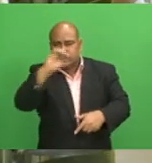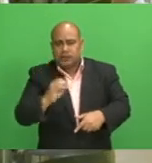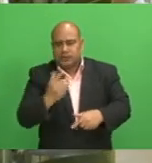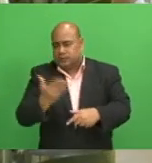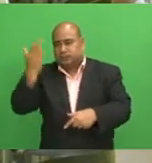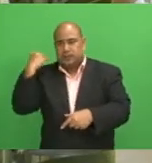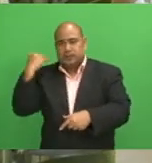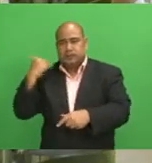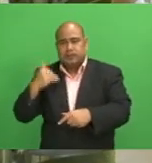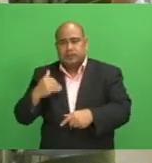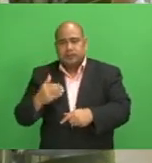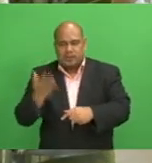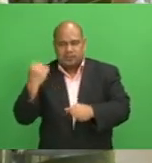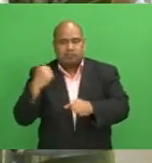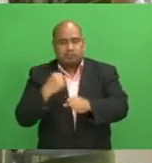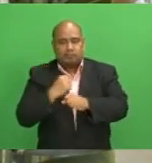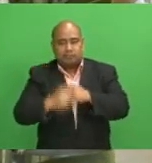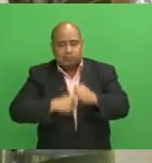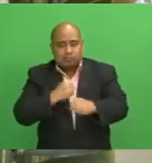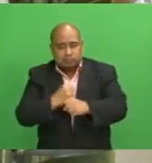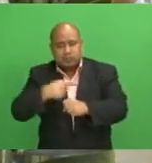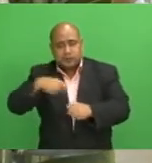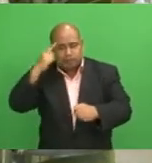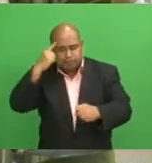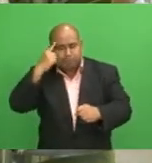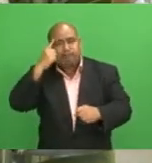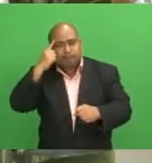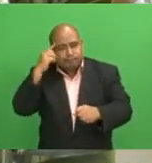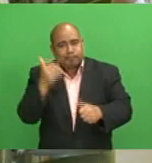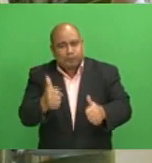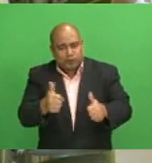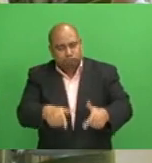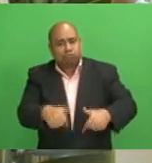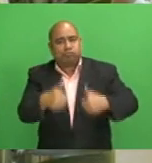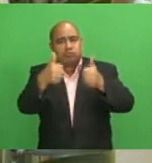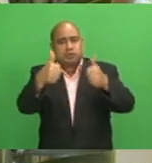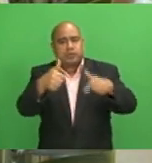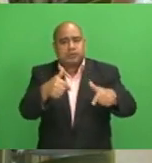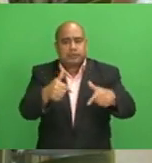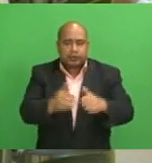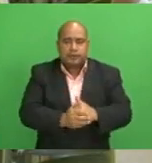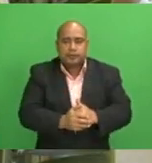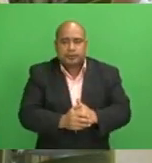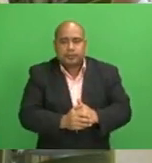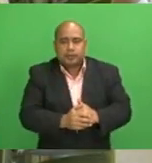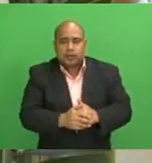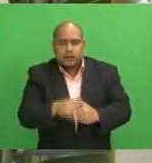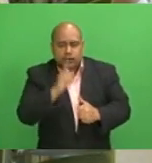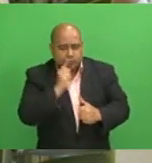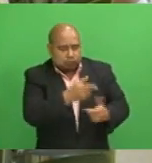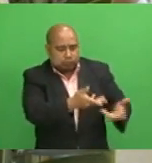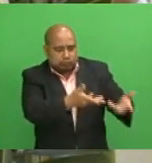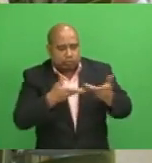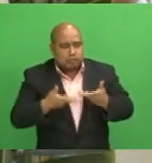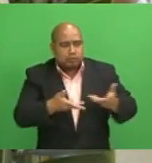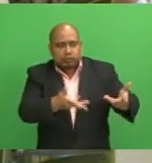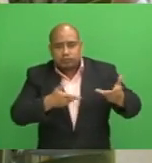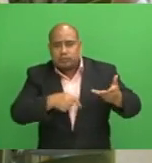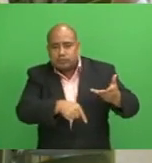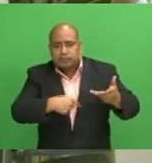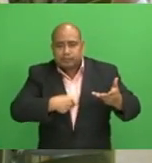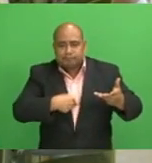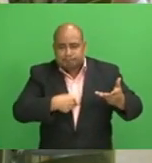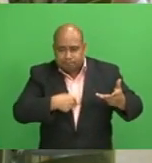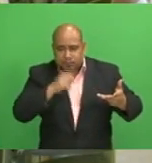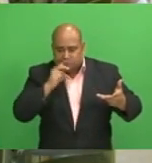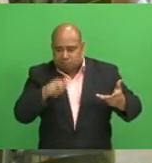We expect this season to be a very good season. I'm told and promised that the crop is looking good, healthy, and we